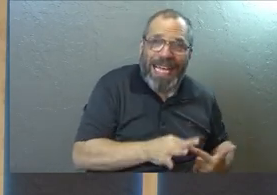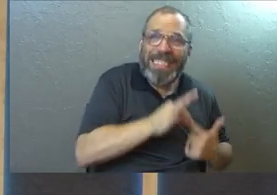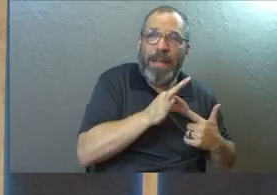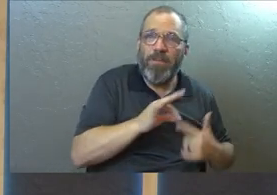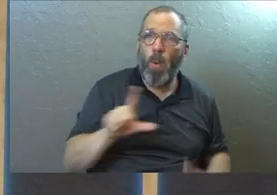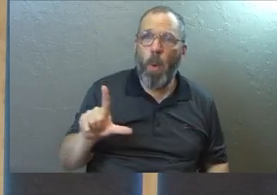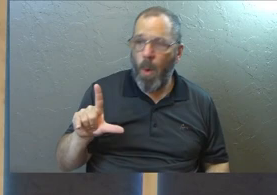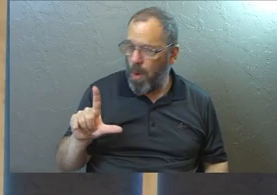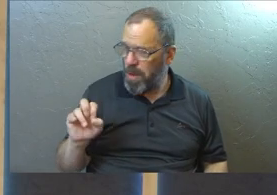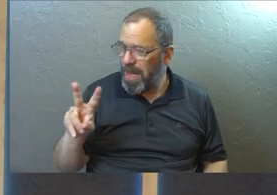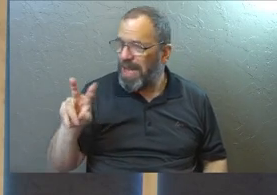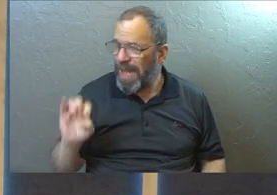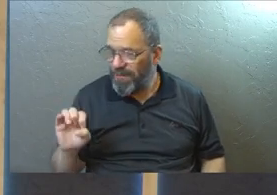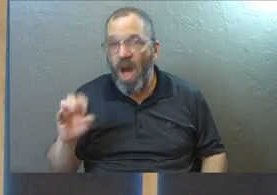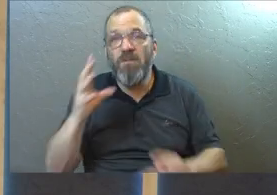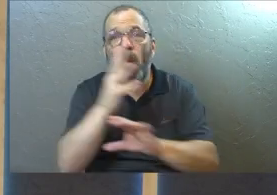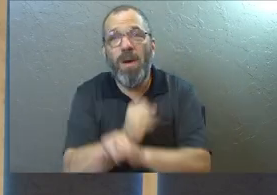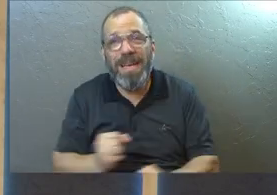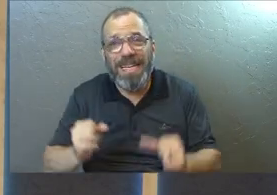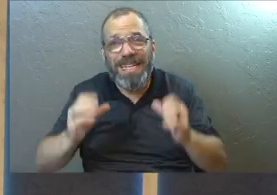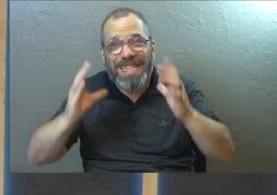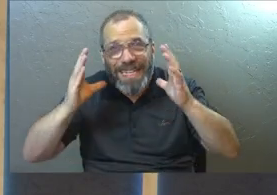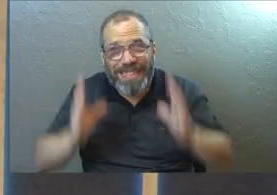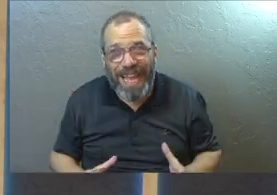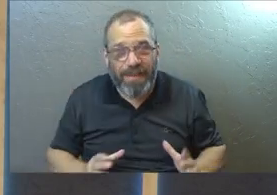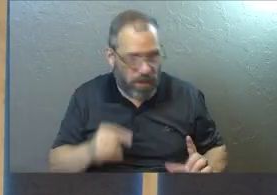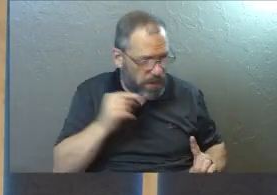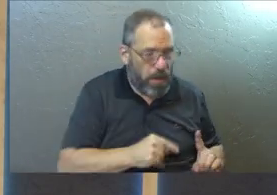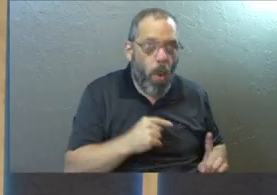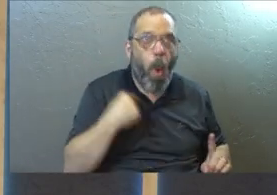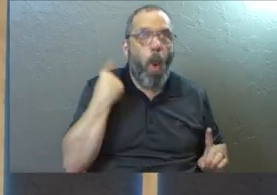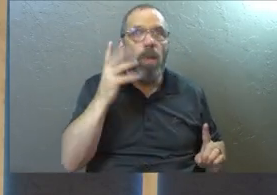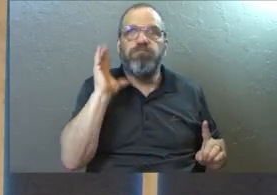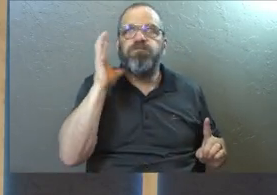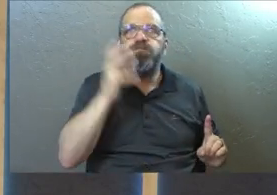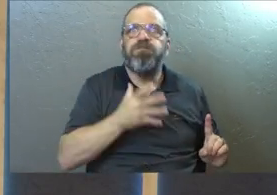for love for a savior. She was crazy about him.